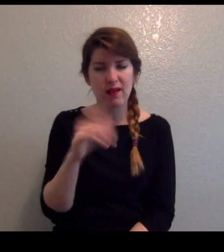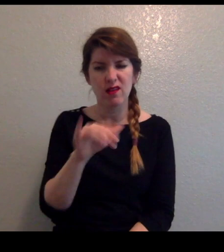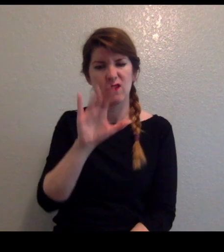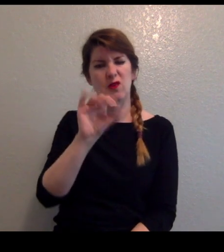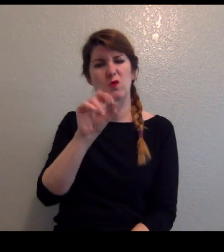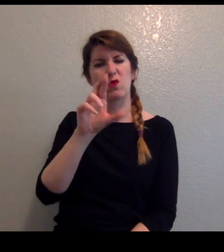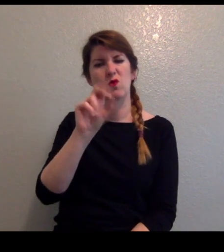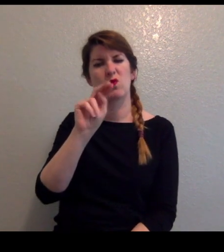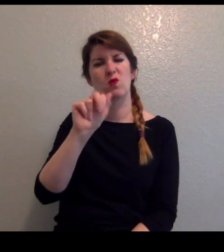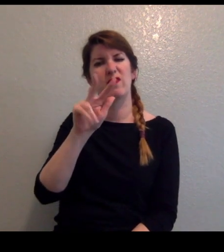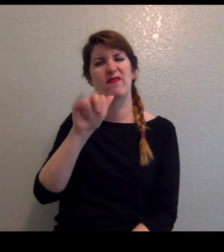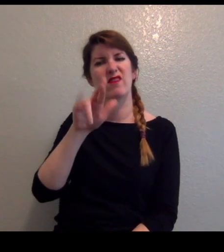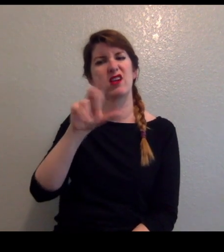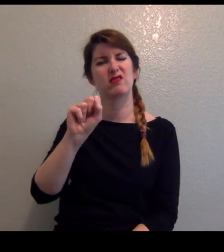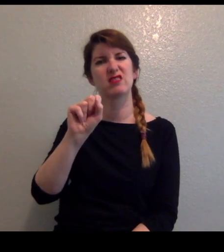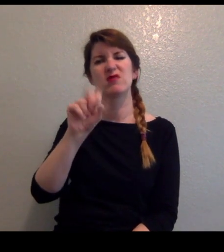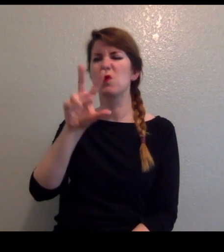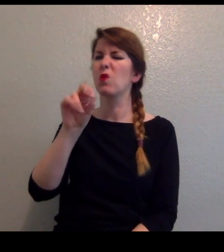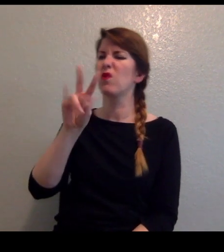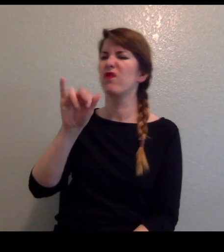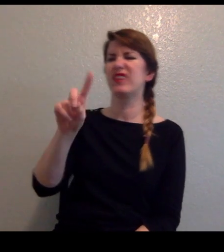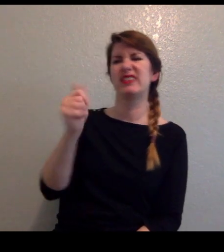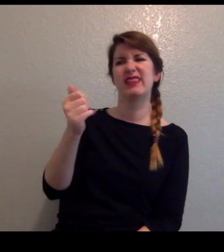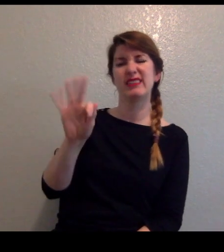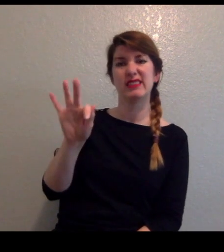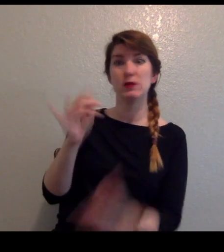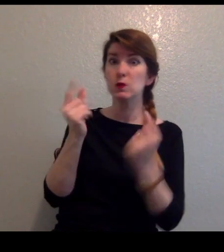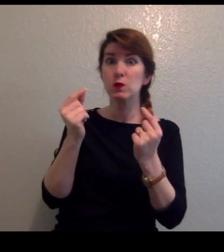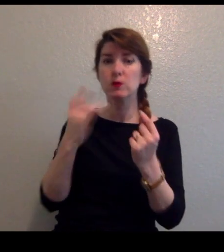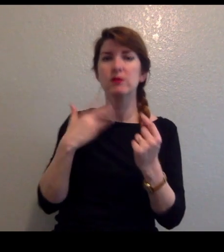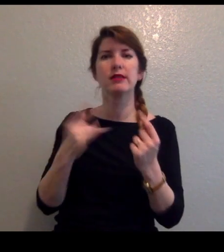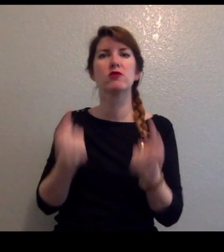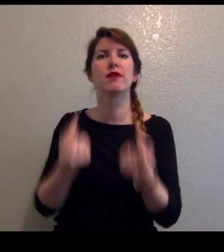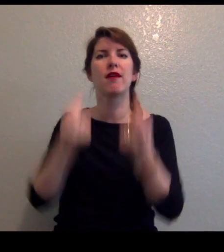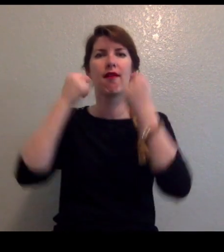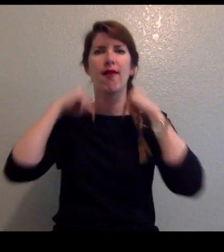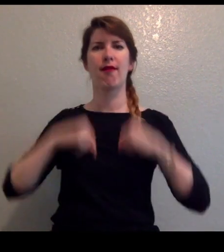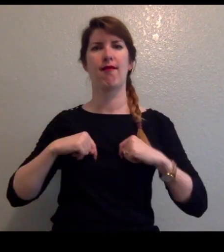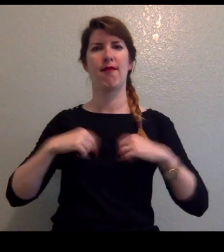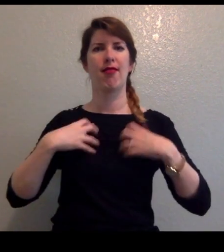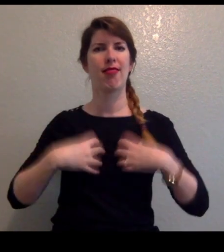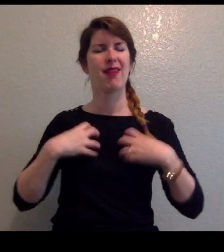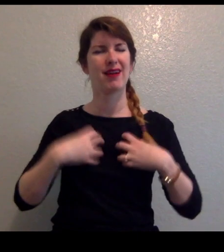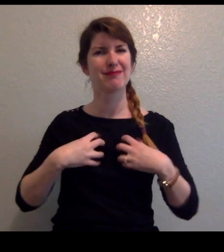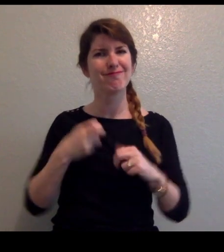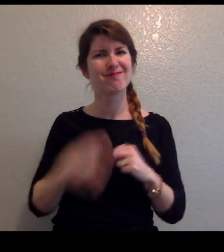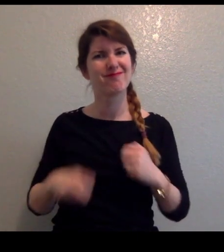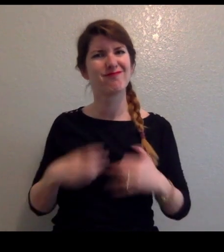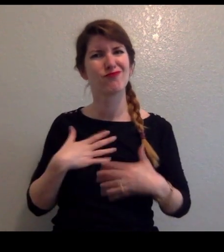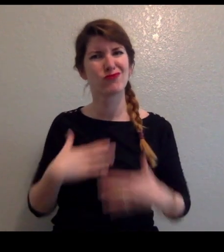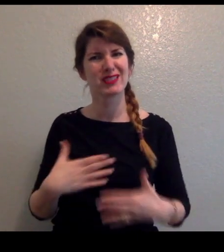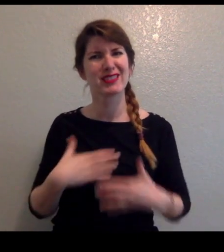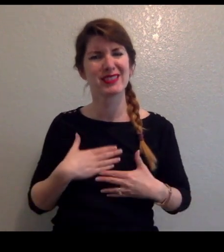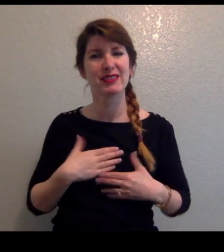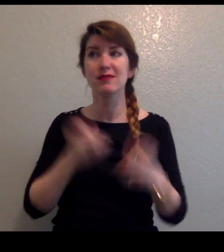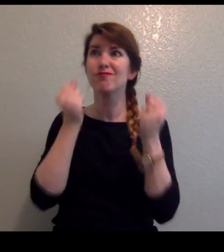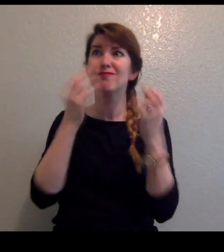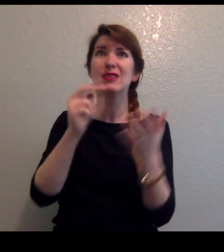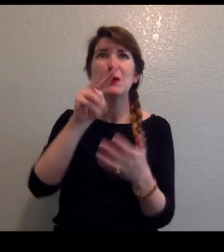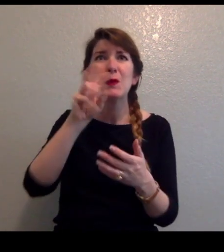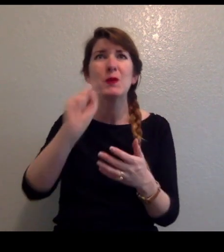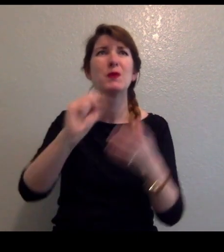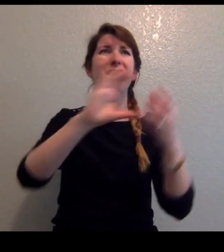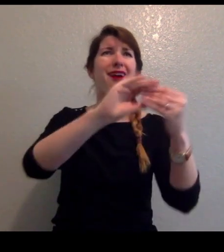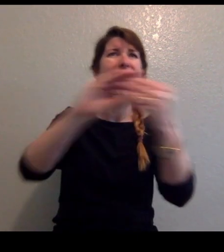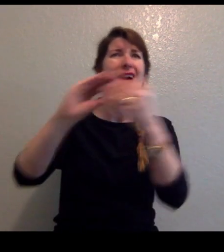person's lungs and make it hard to breathe. Those are the stories we hear about most online and in the news. But the vast